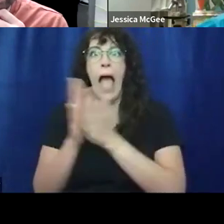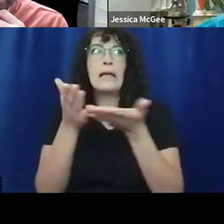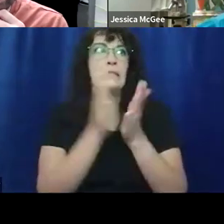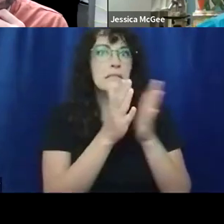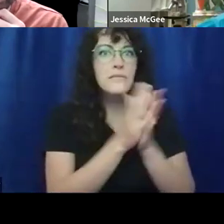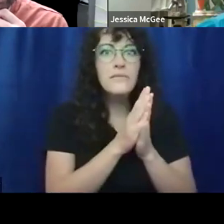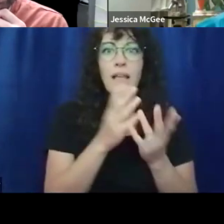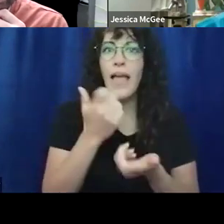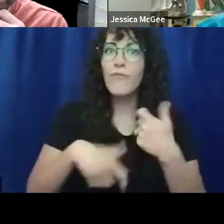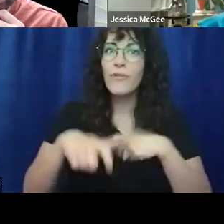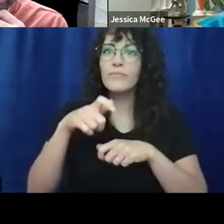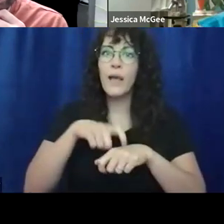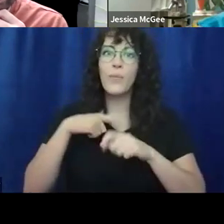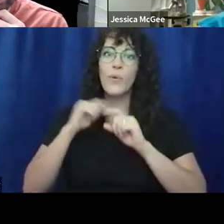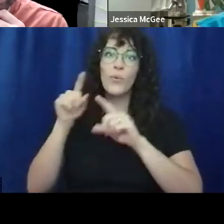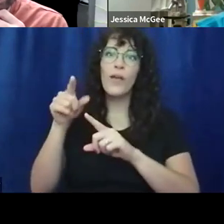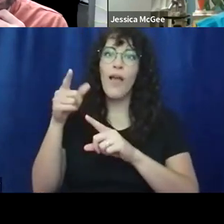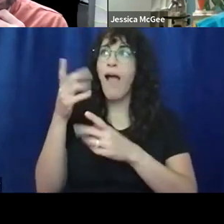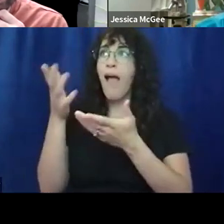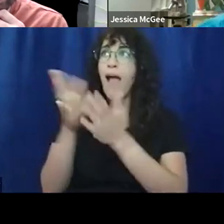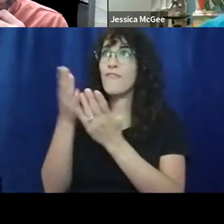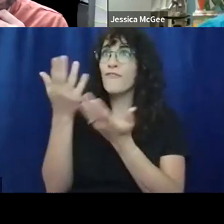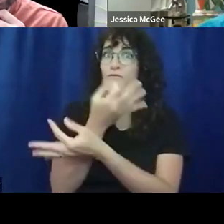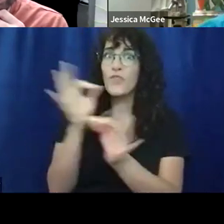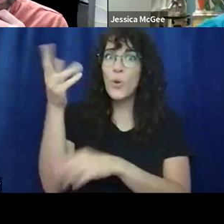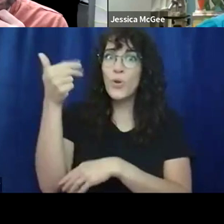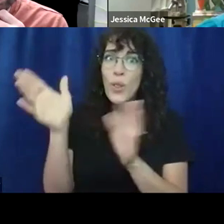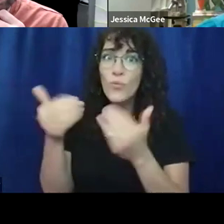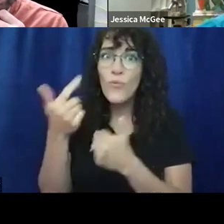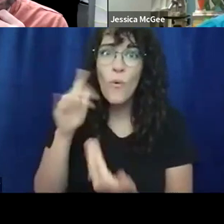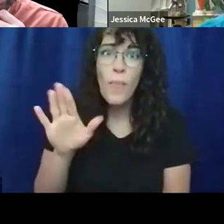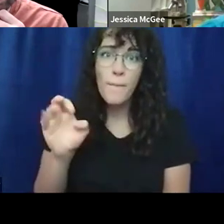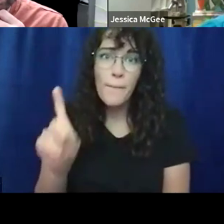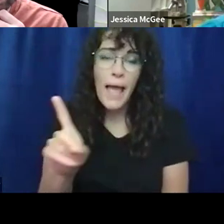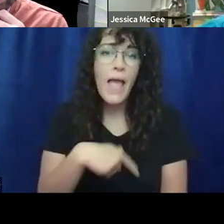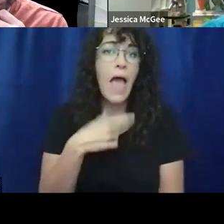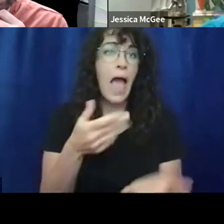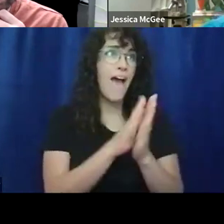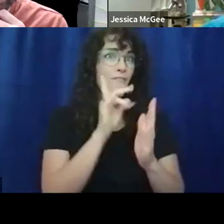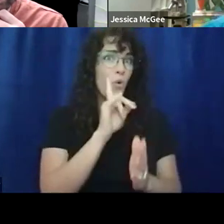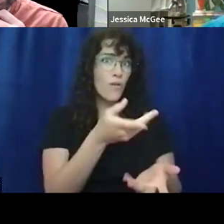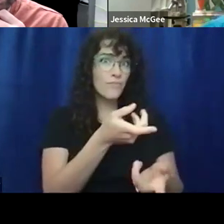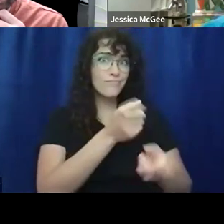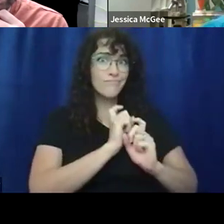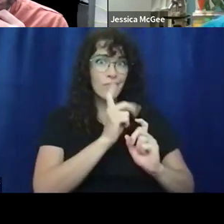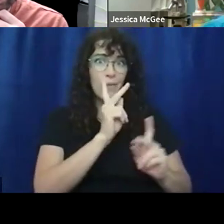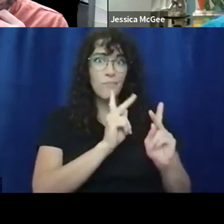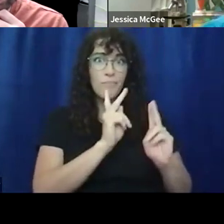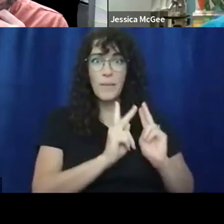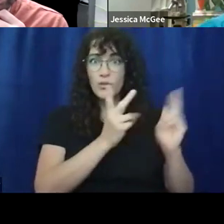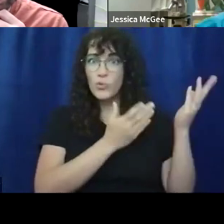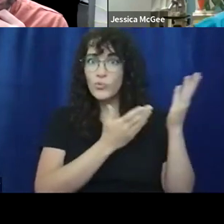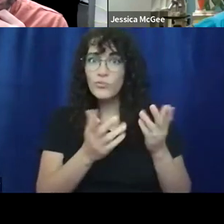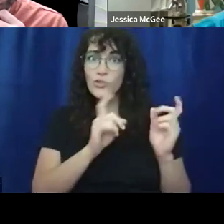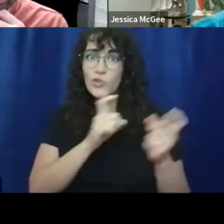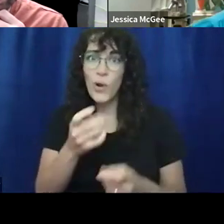for the bands. I got, uh, people, uh, donated foods in some cases for the, for the green rooms, people individually, uh,